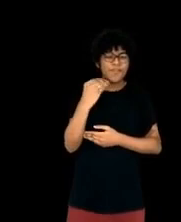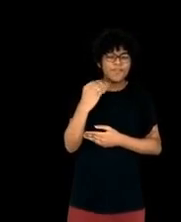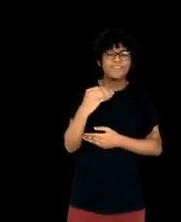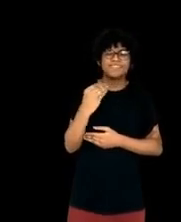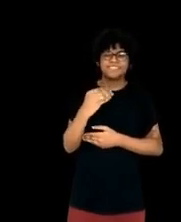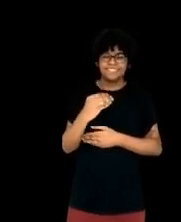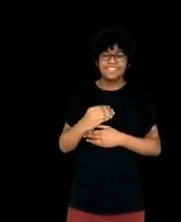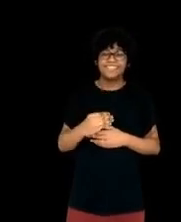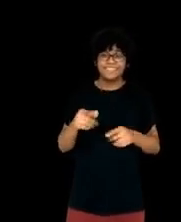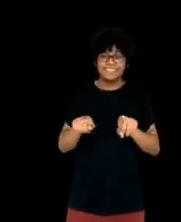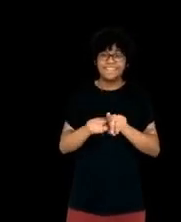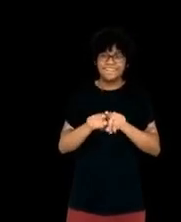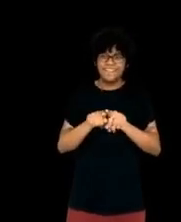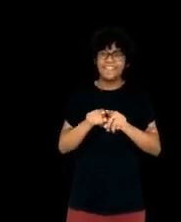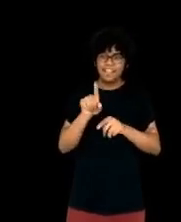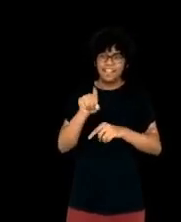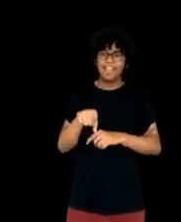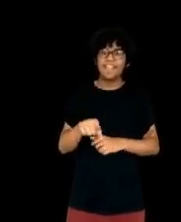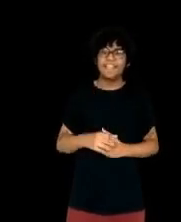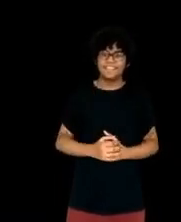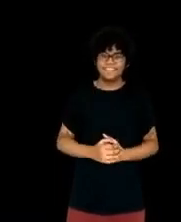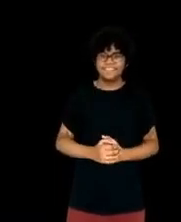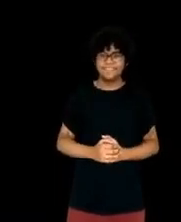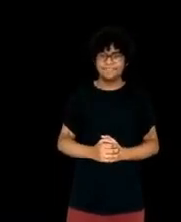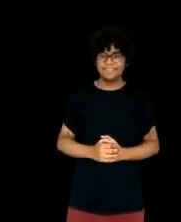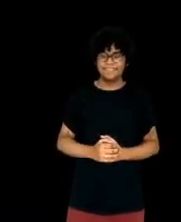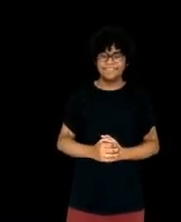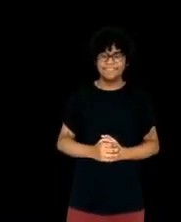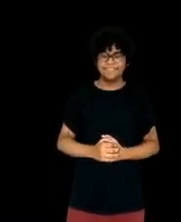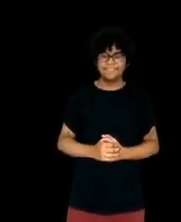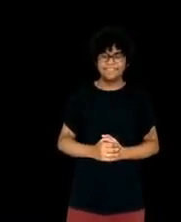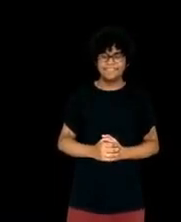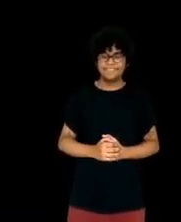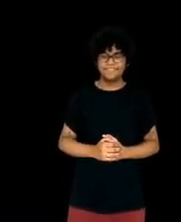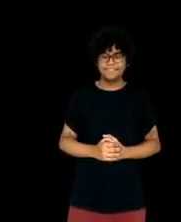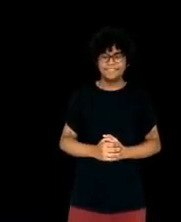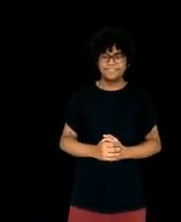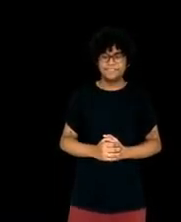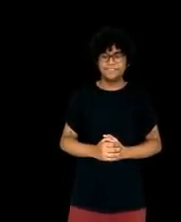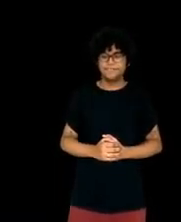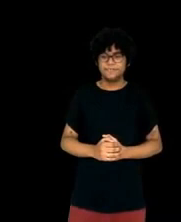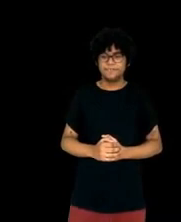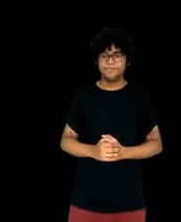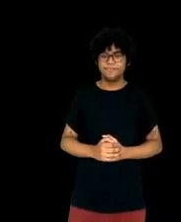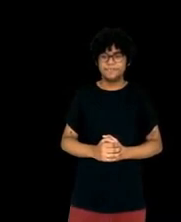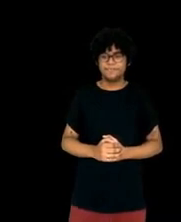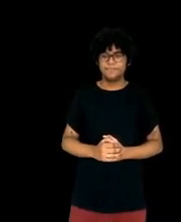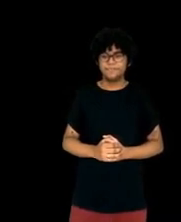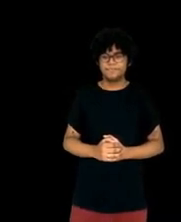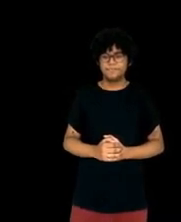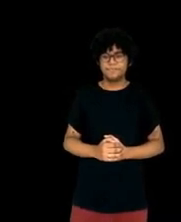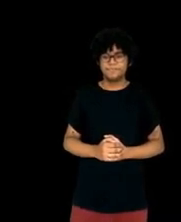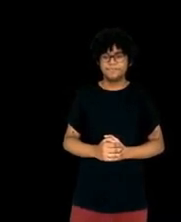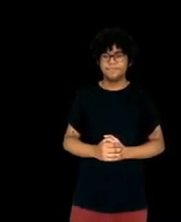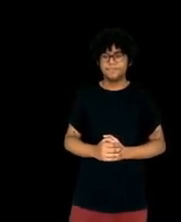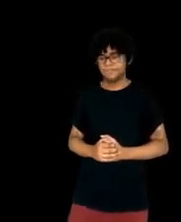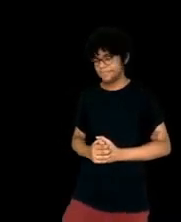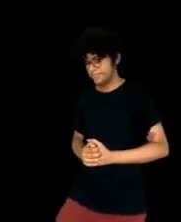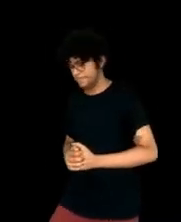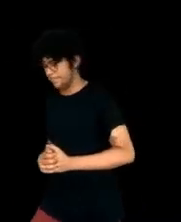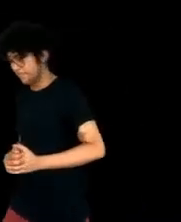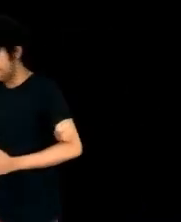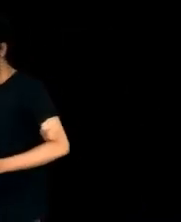been a little bit of an obsession for me. I think if you're a person who is watching the news